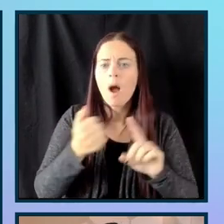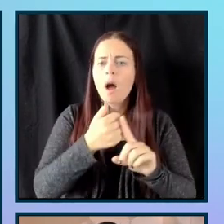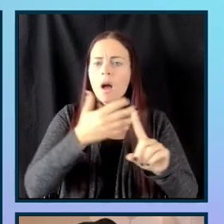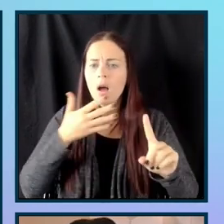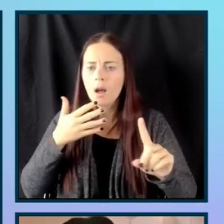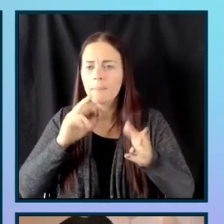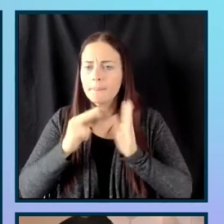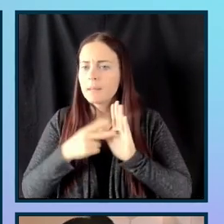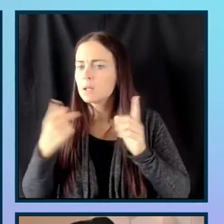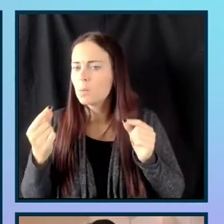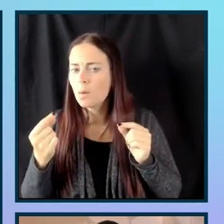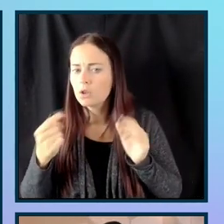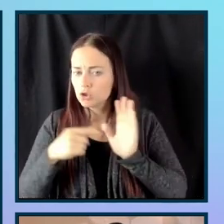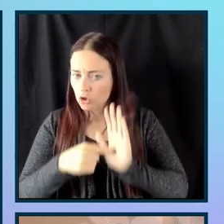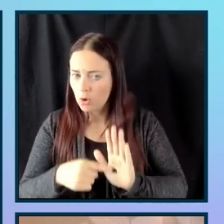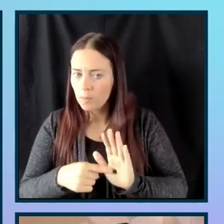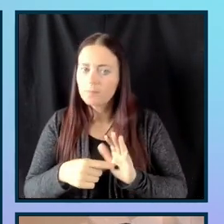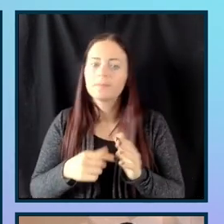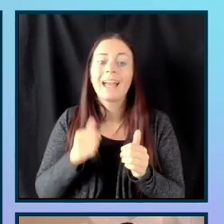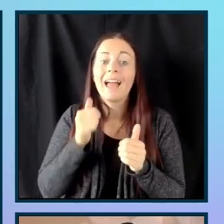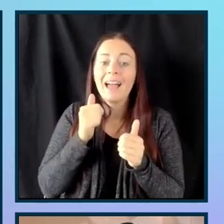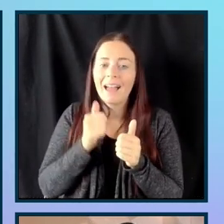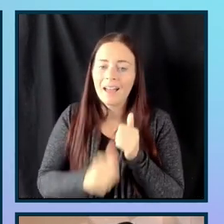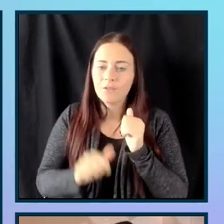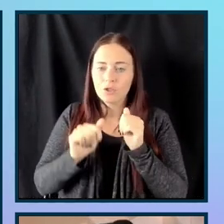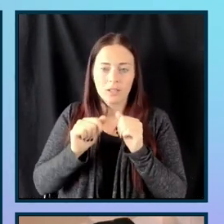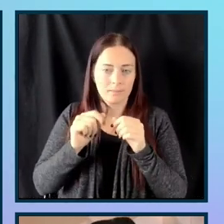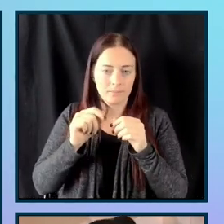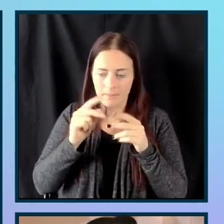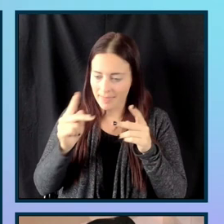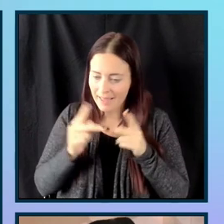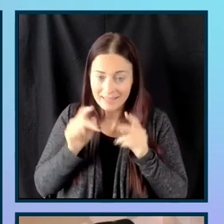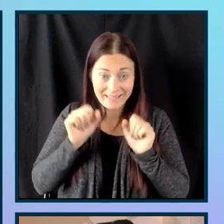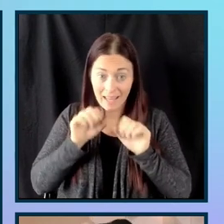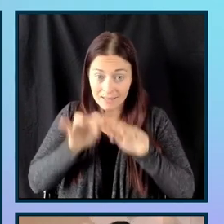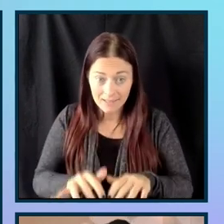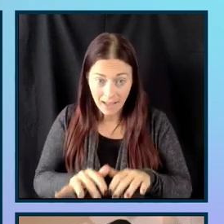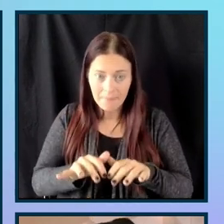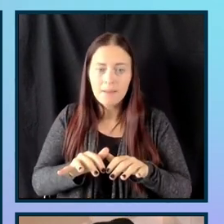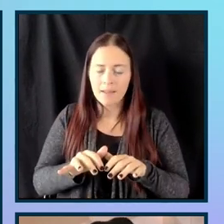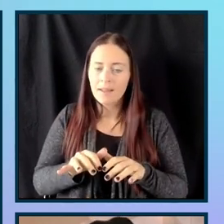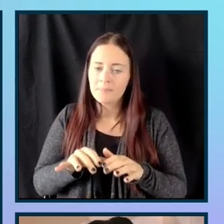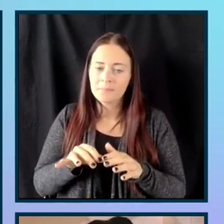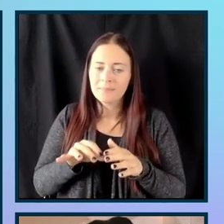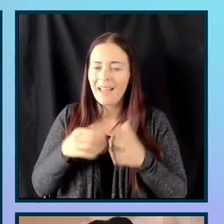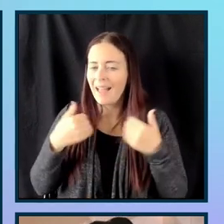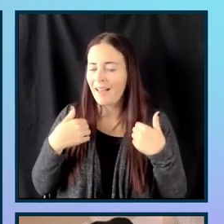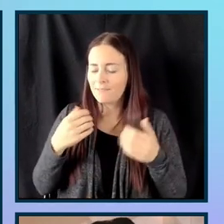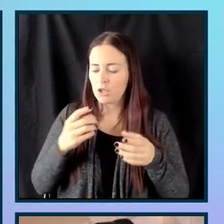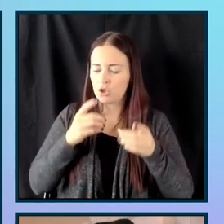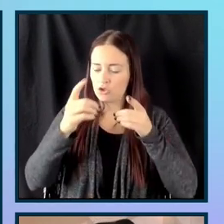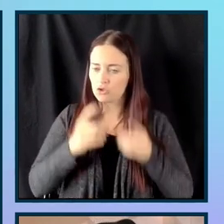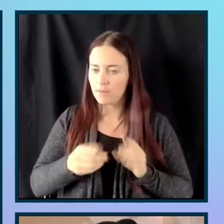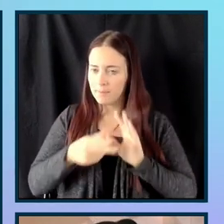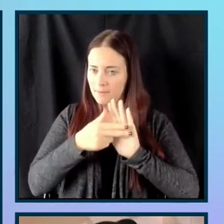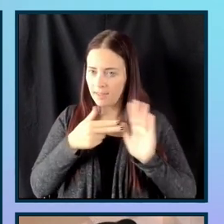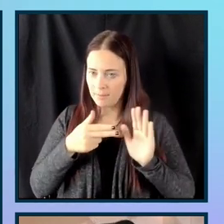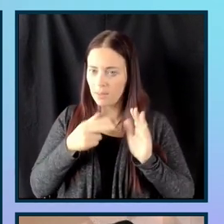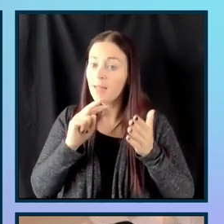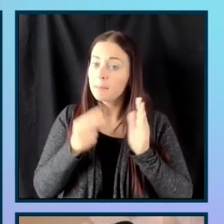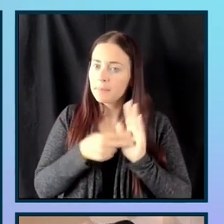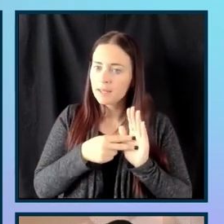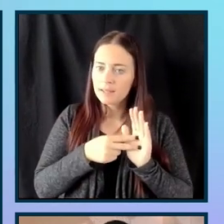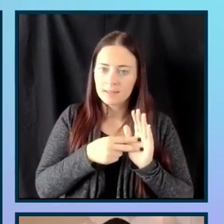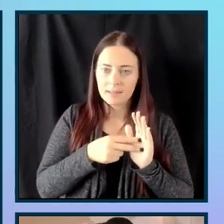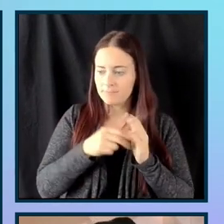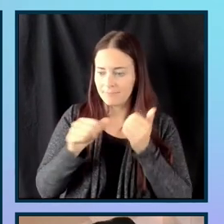every single input field has a descriptive label. That way, it's semantically paired for assistive technologies, and